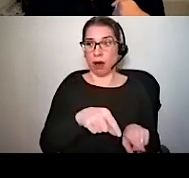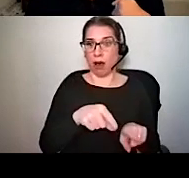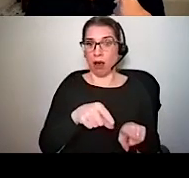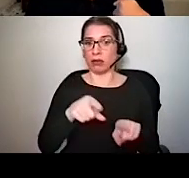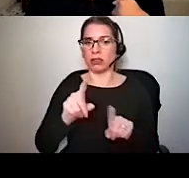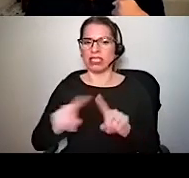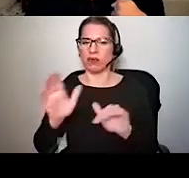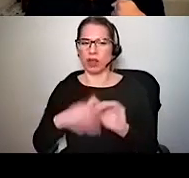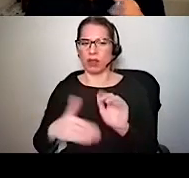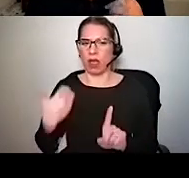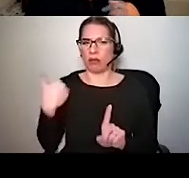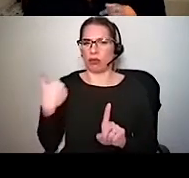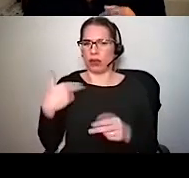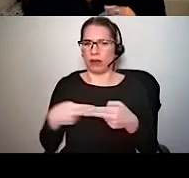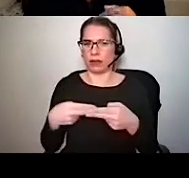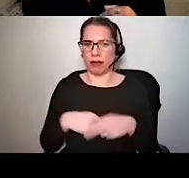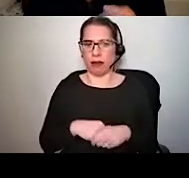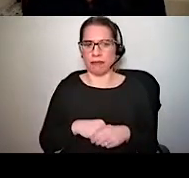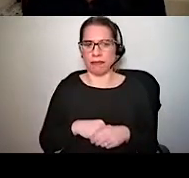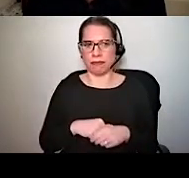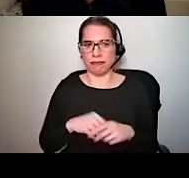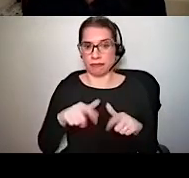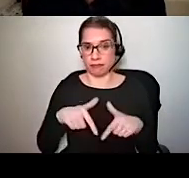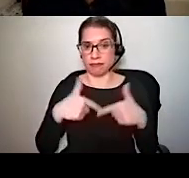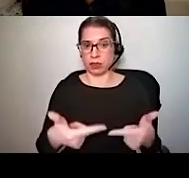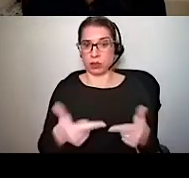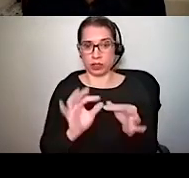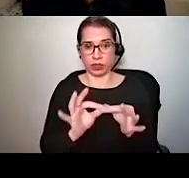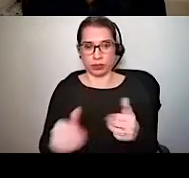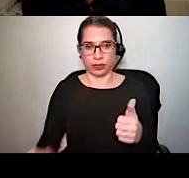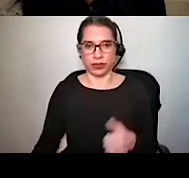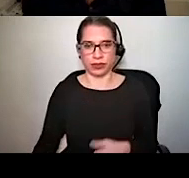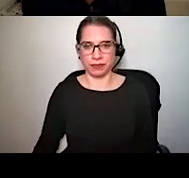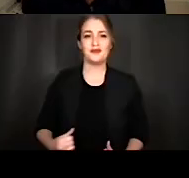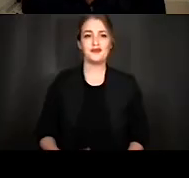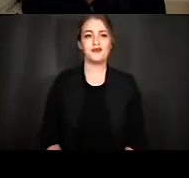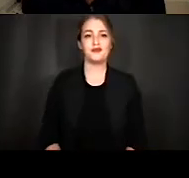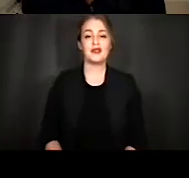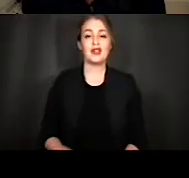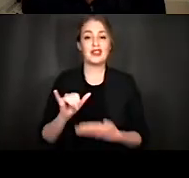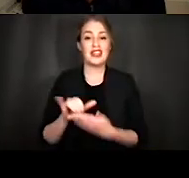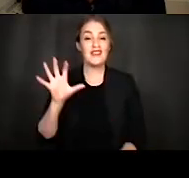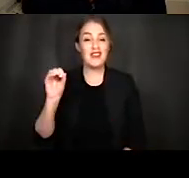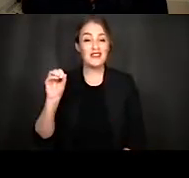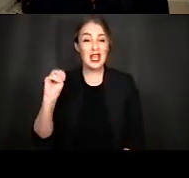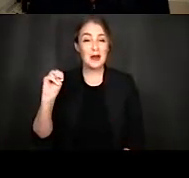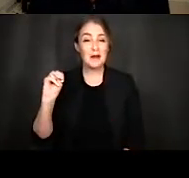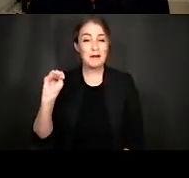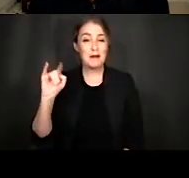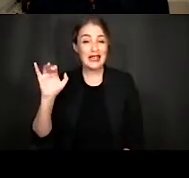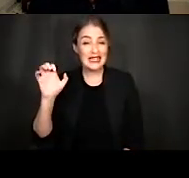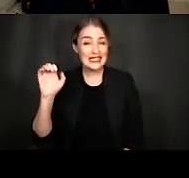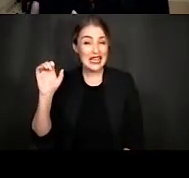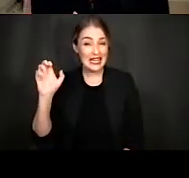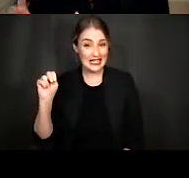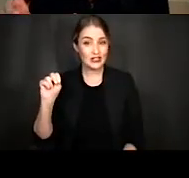the last slide. So again, this stimulus is a 50 millisecond noise burst presented at 10 times per